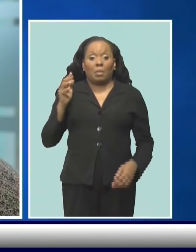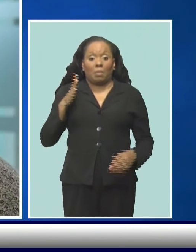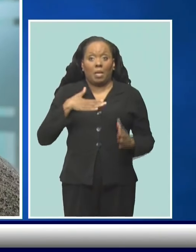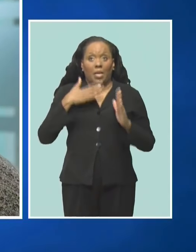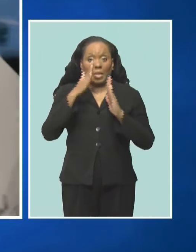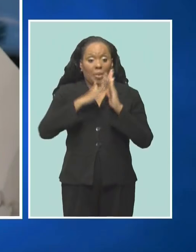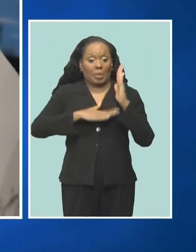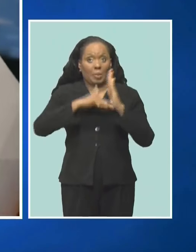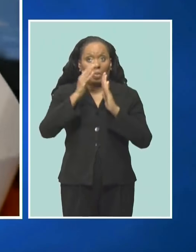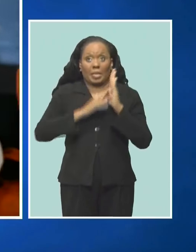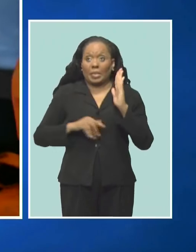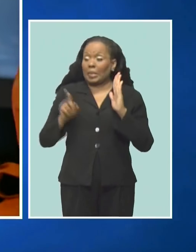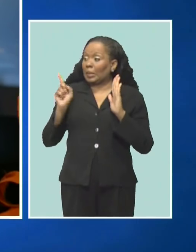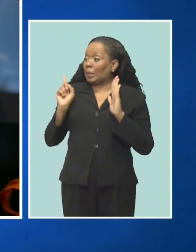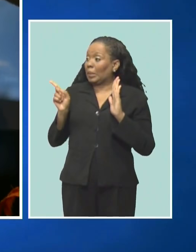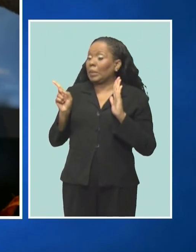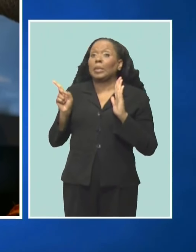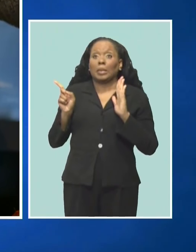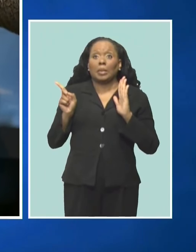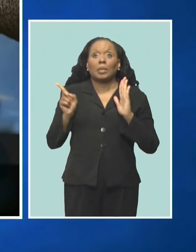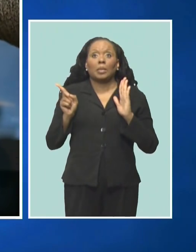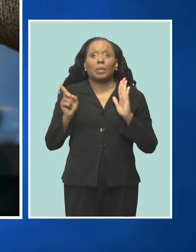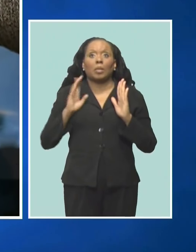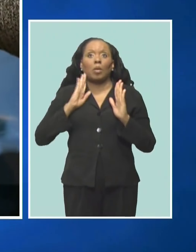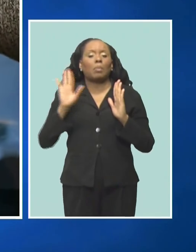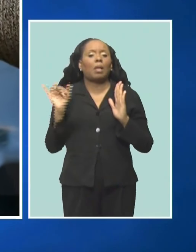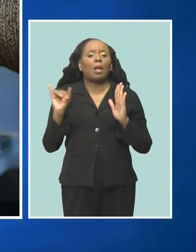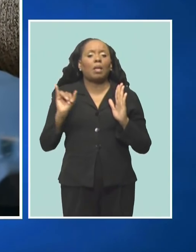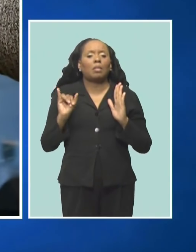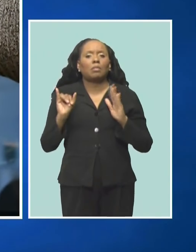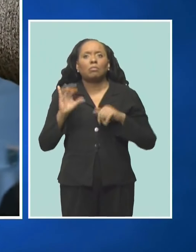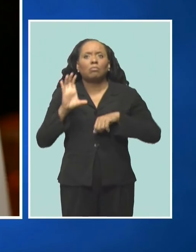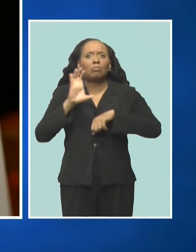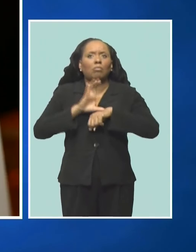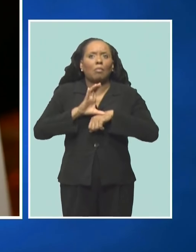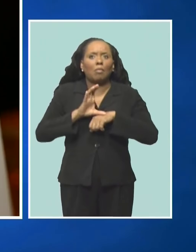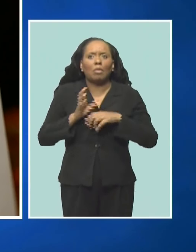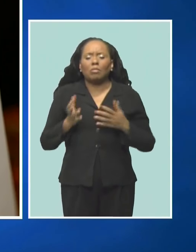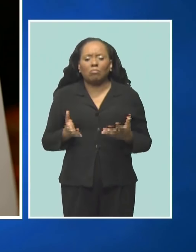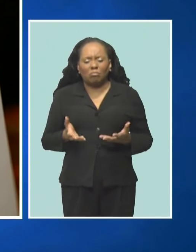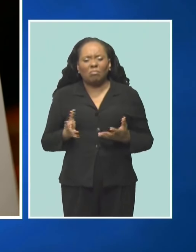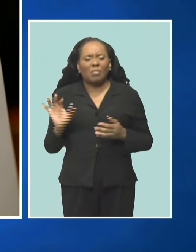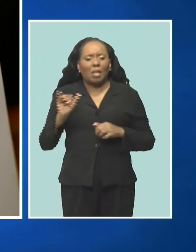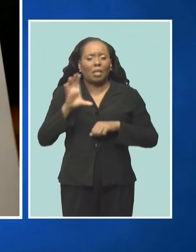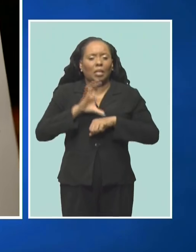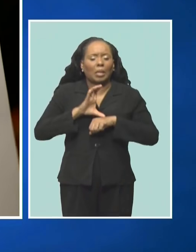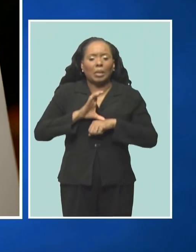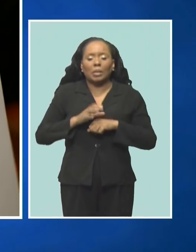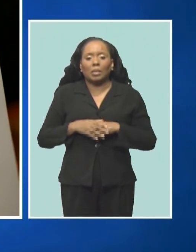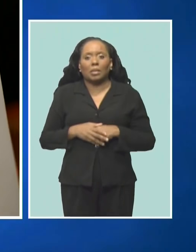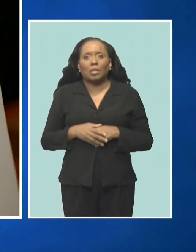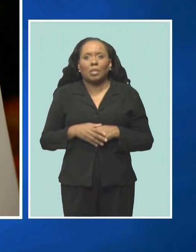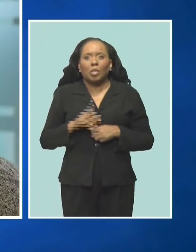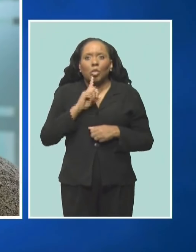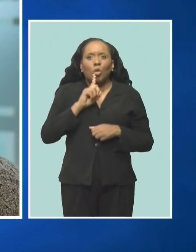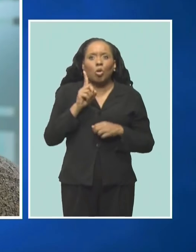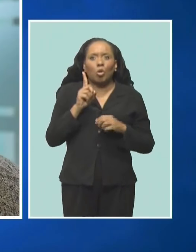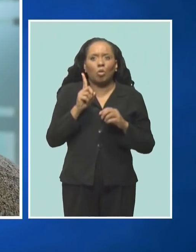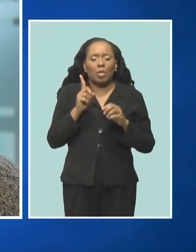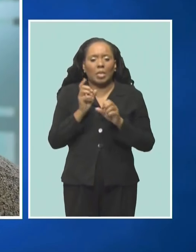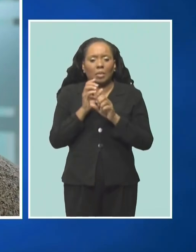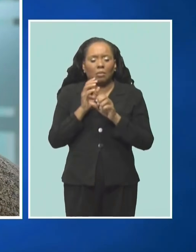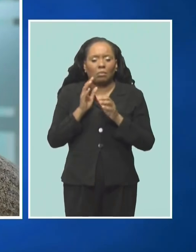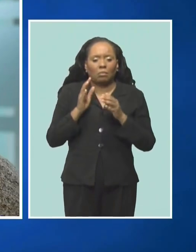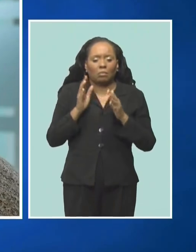with the team of kind of like a church, church aesthetic. So we're starting to do some details at the cathedral